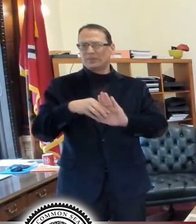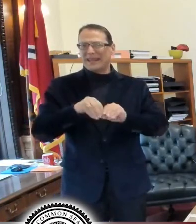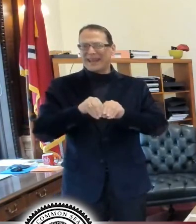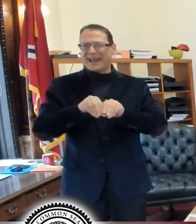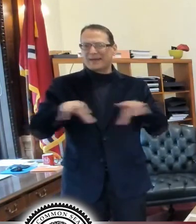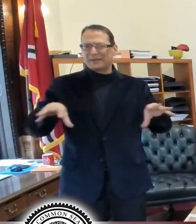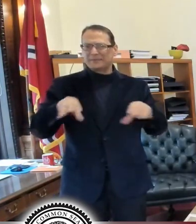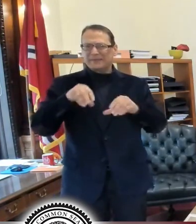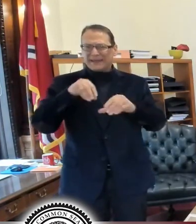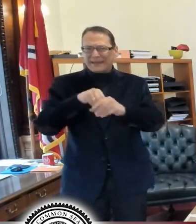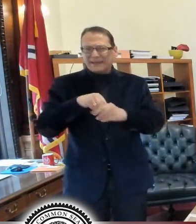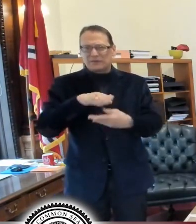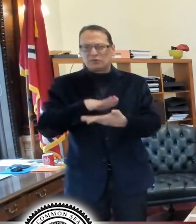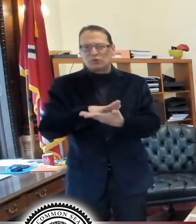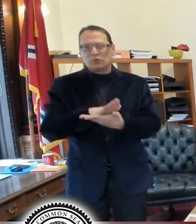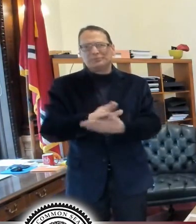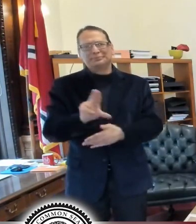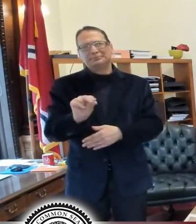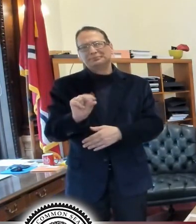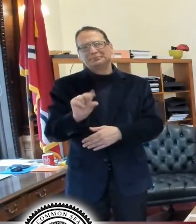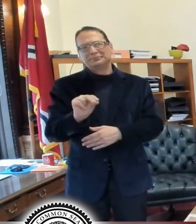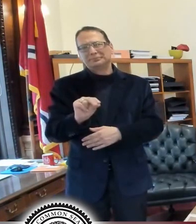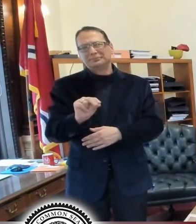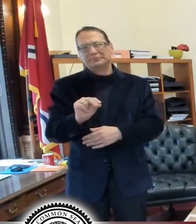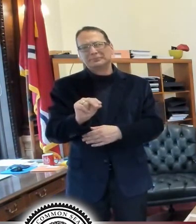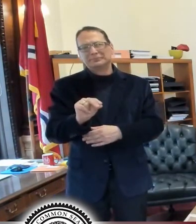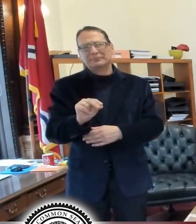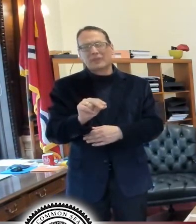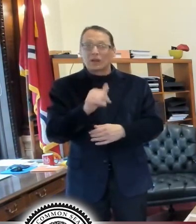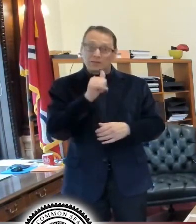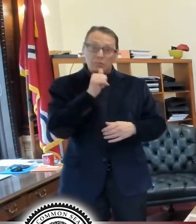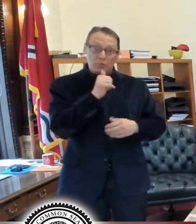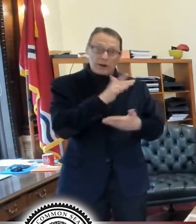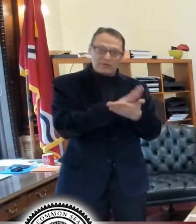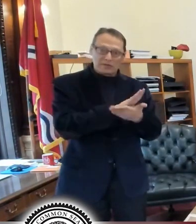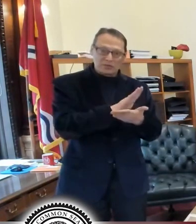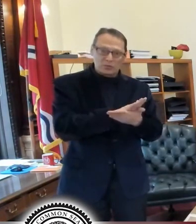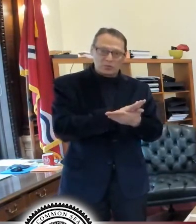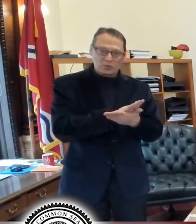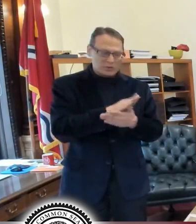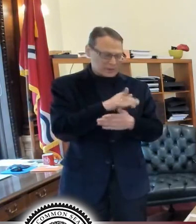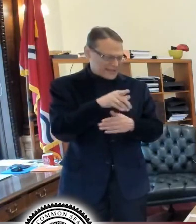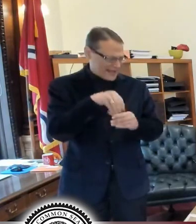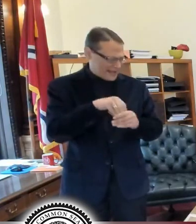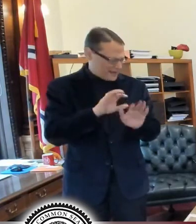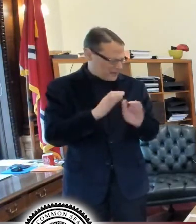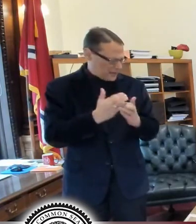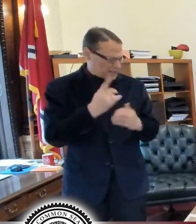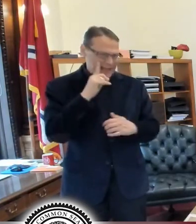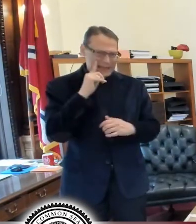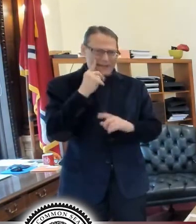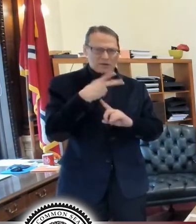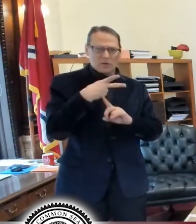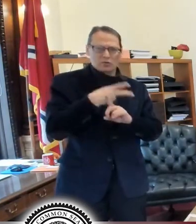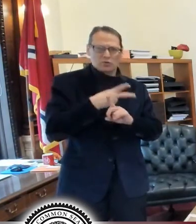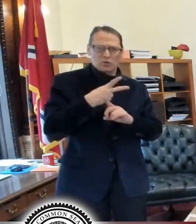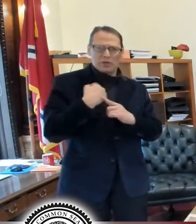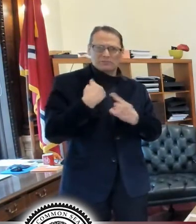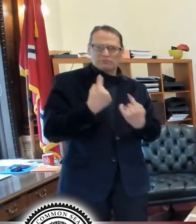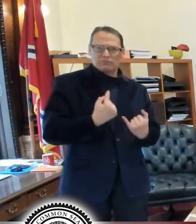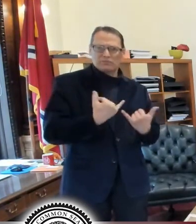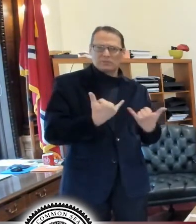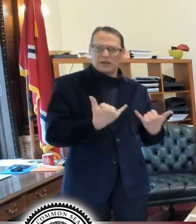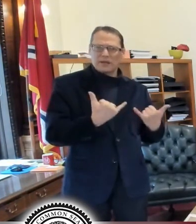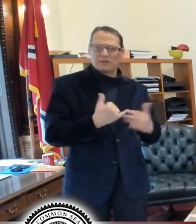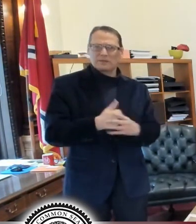in schools, either the parochial schools, which have been in class for, um, two months now, I guess, September